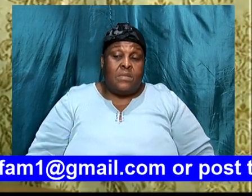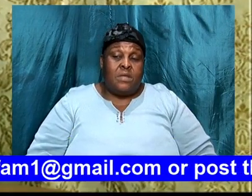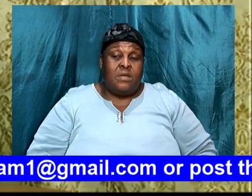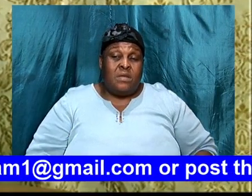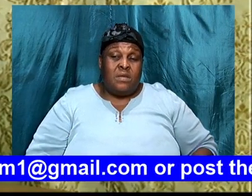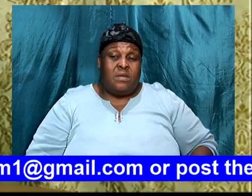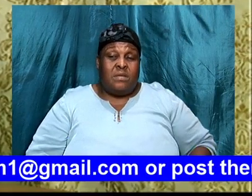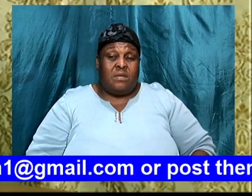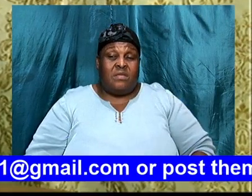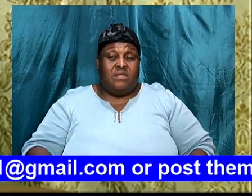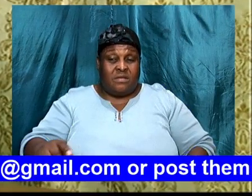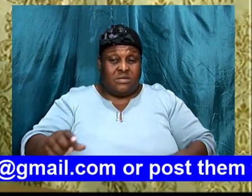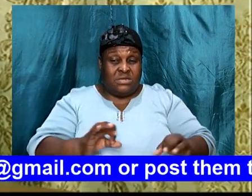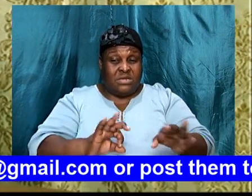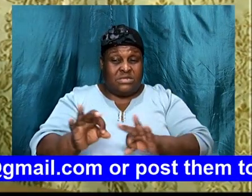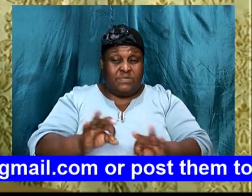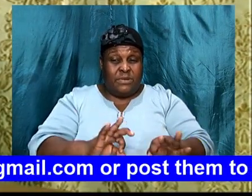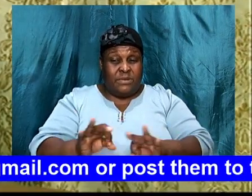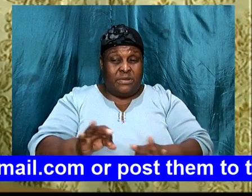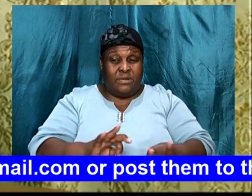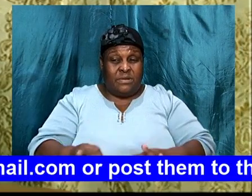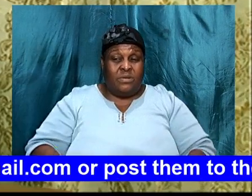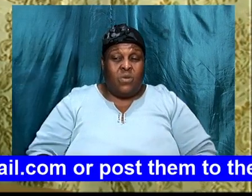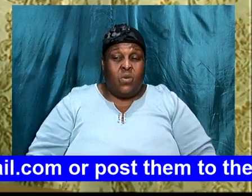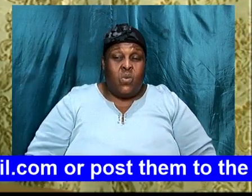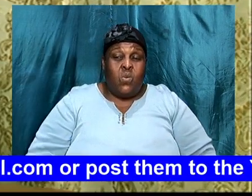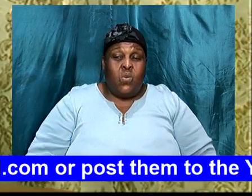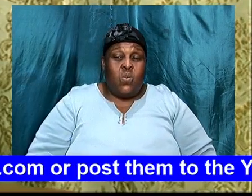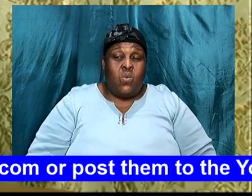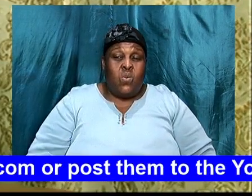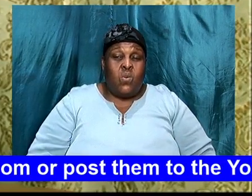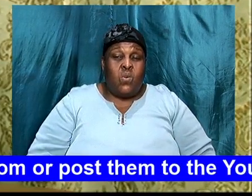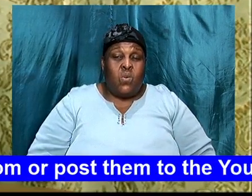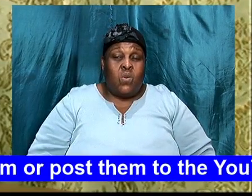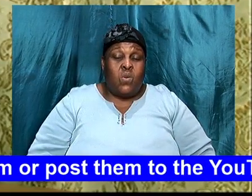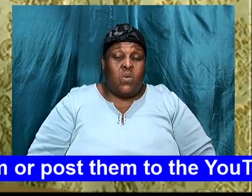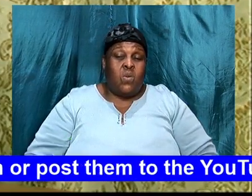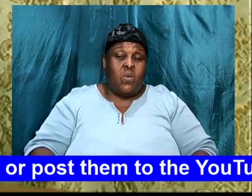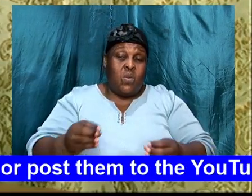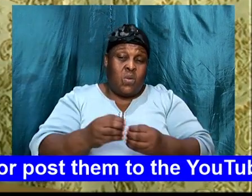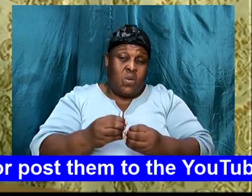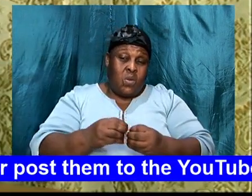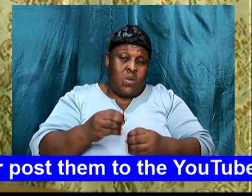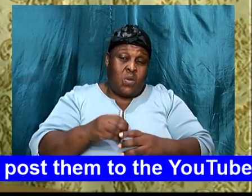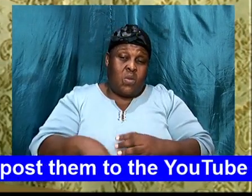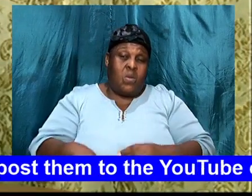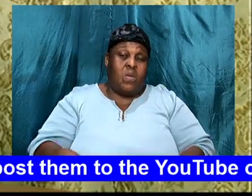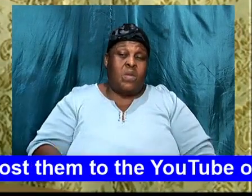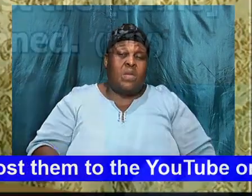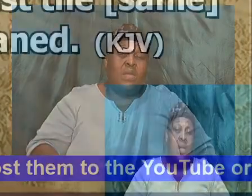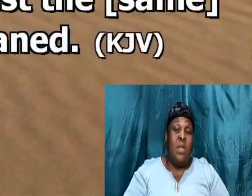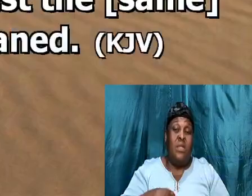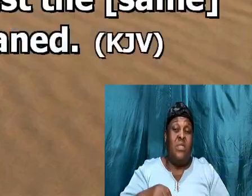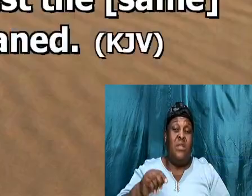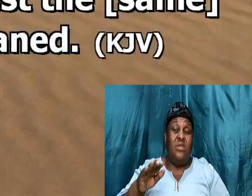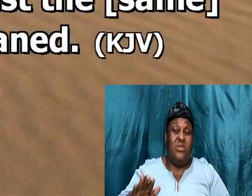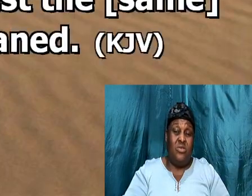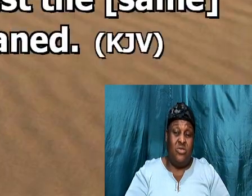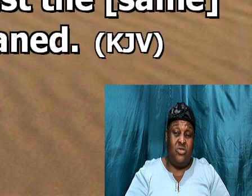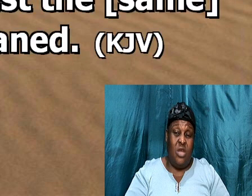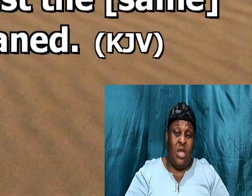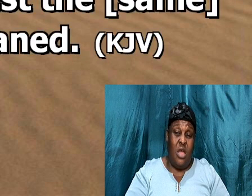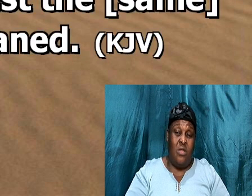this explain, you know, little bit more, into the situation, so we said, that,